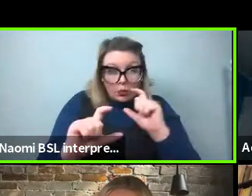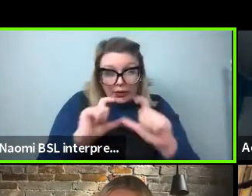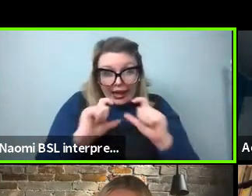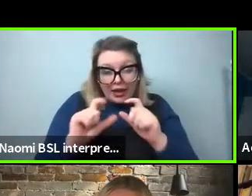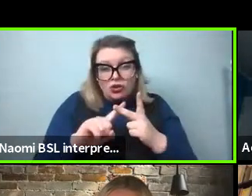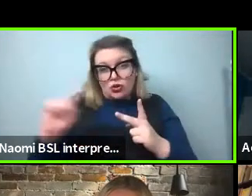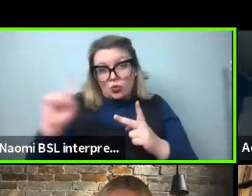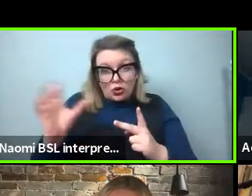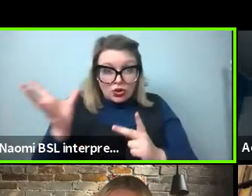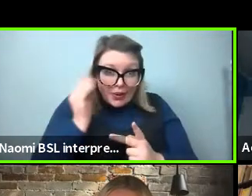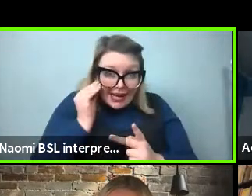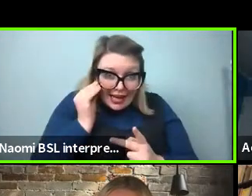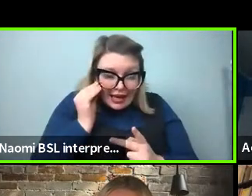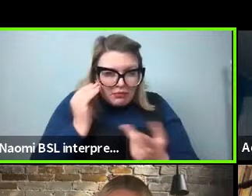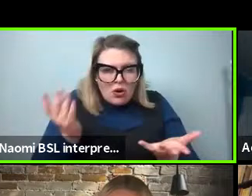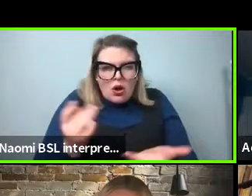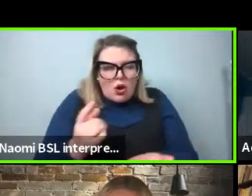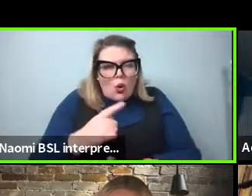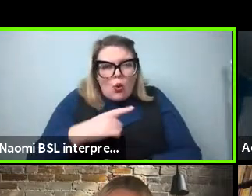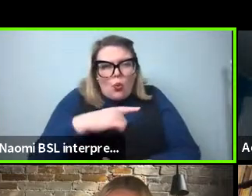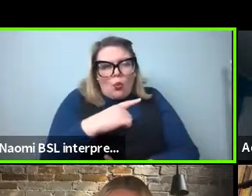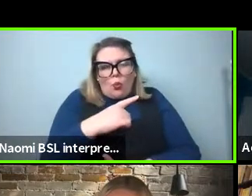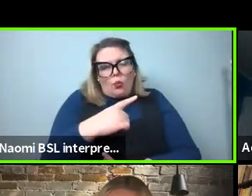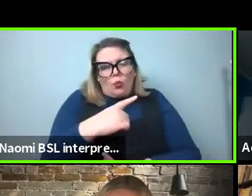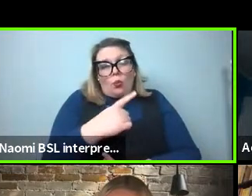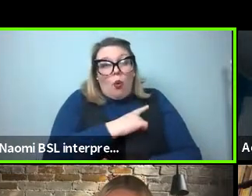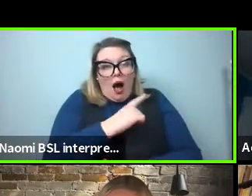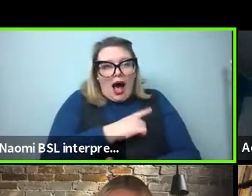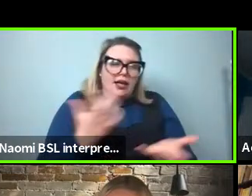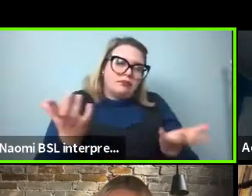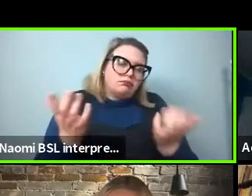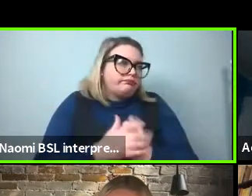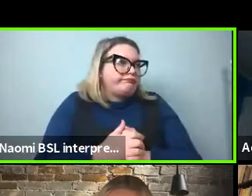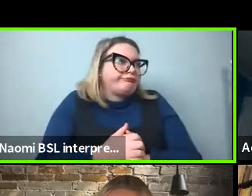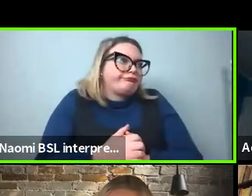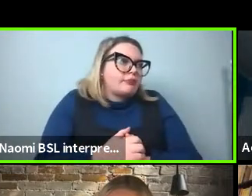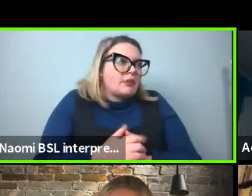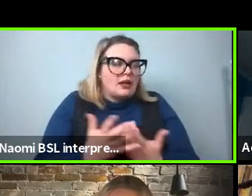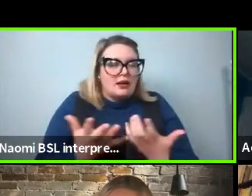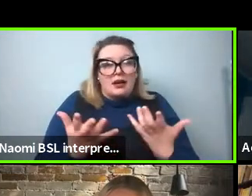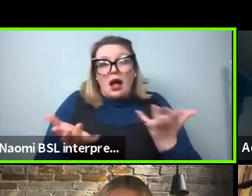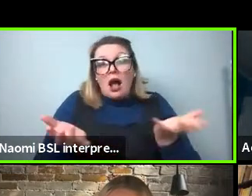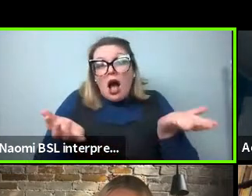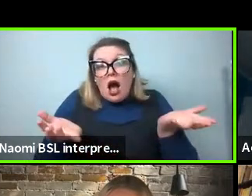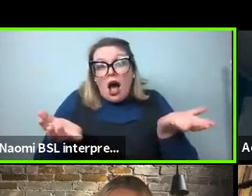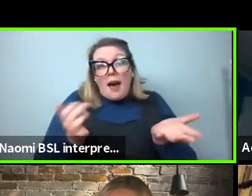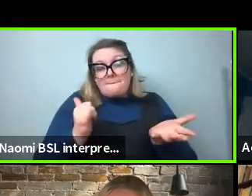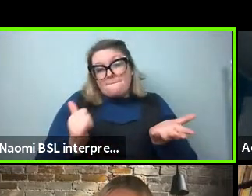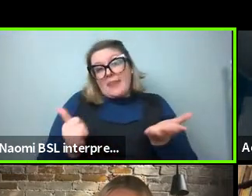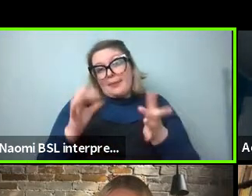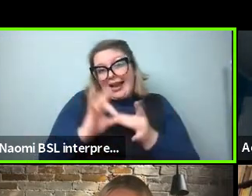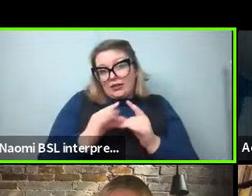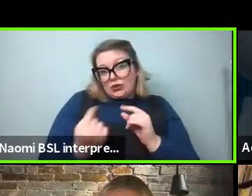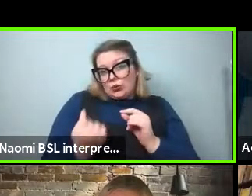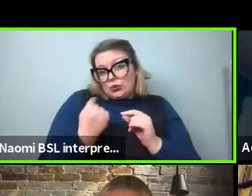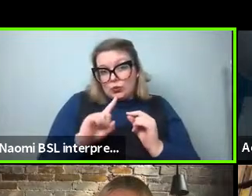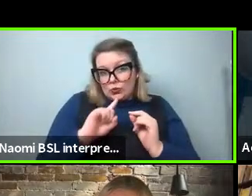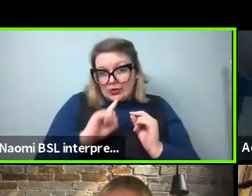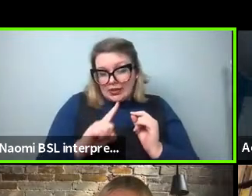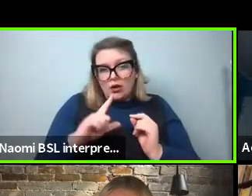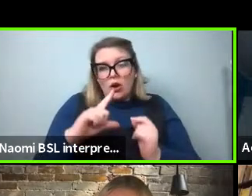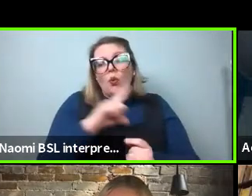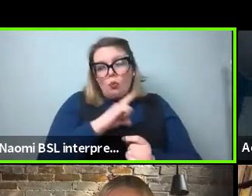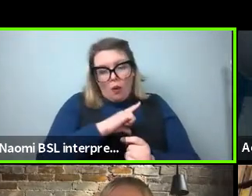why then do we have, and maybe this is the question you were, the last point you just made, why do we have